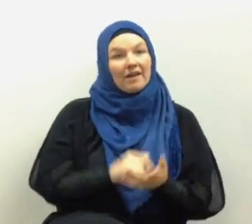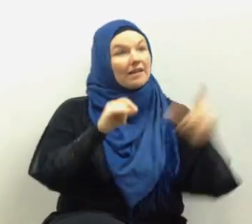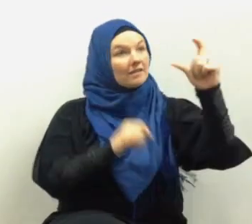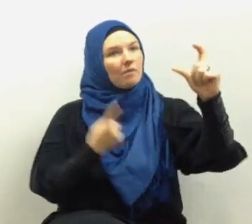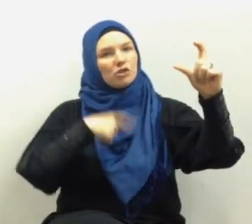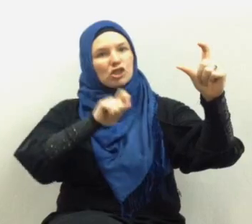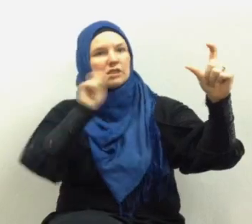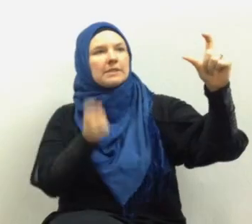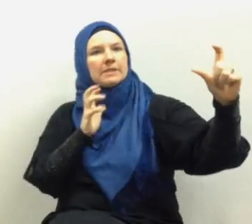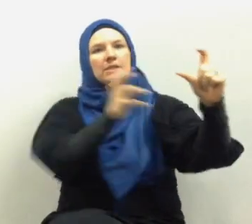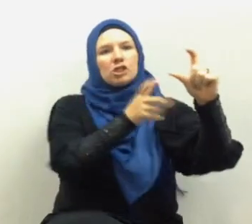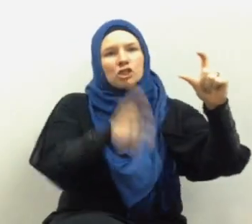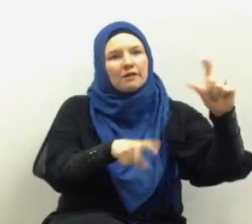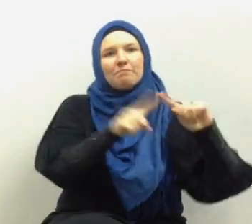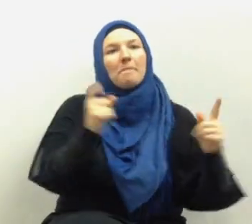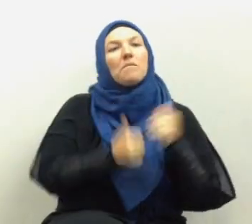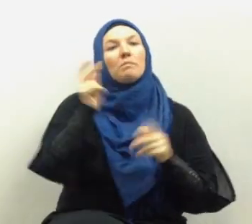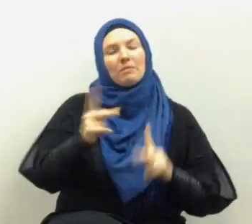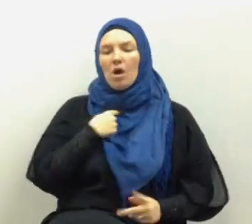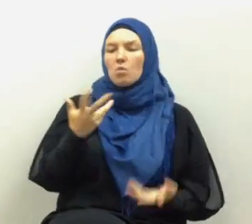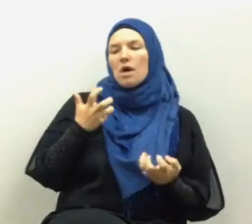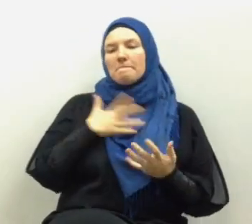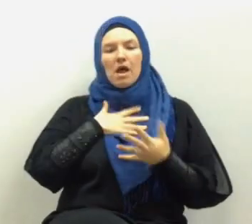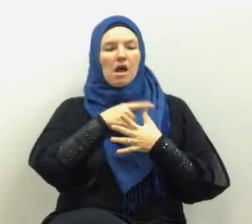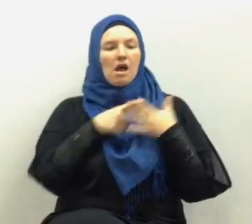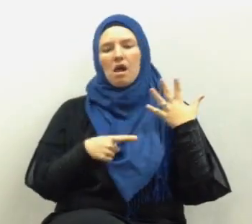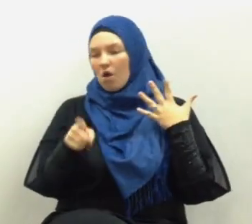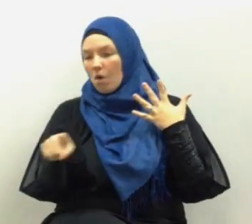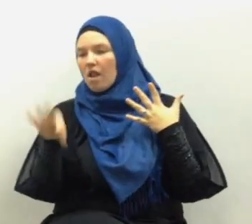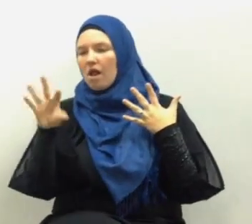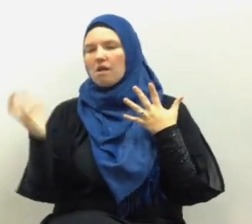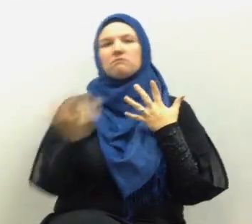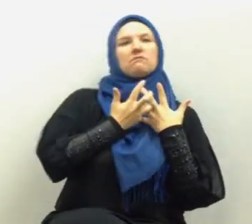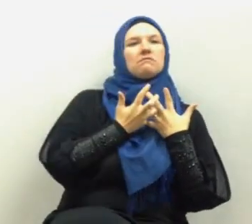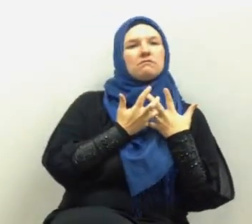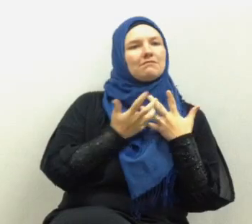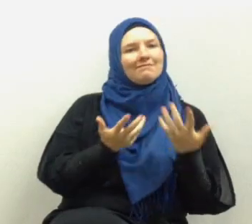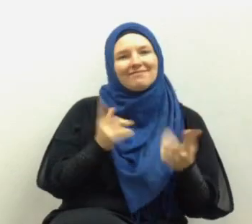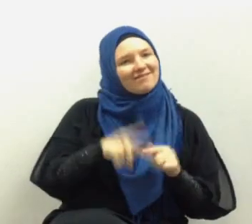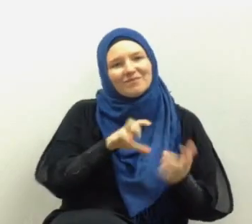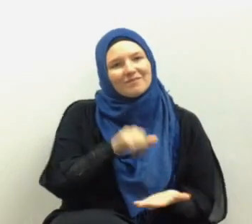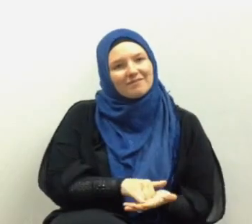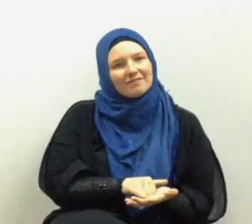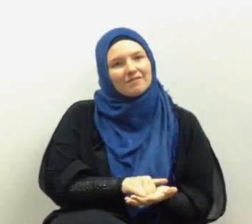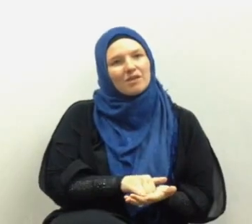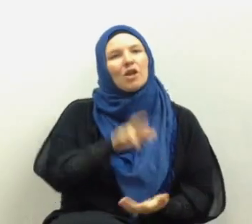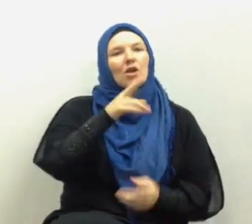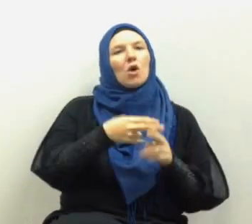anybody is an engineer here retrofitting is when you get something